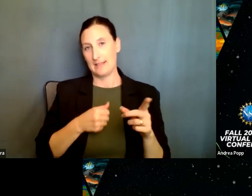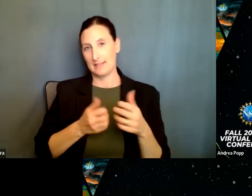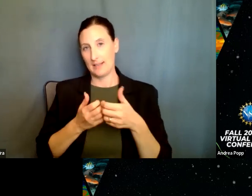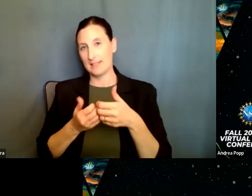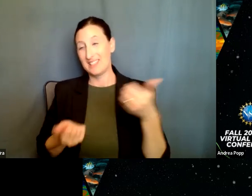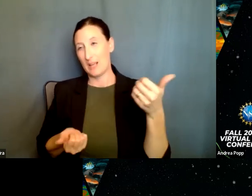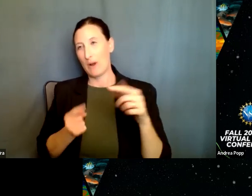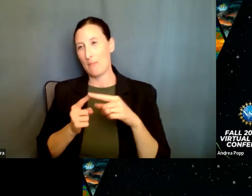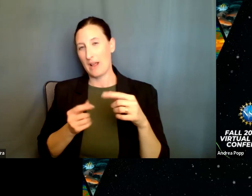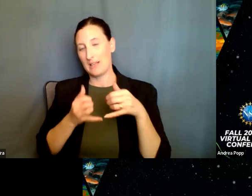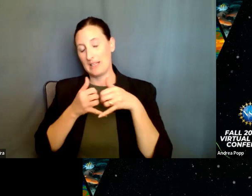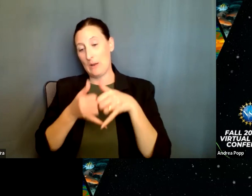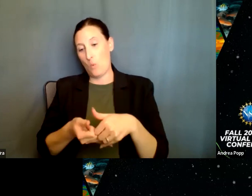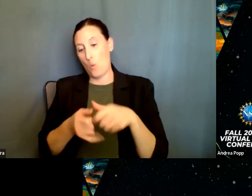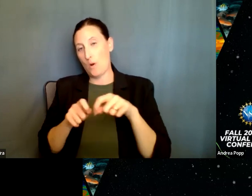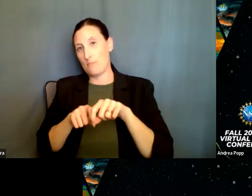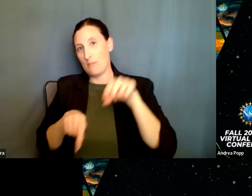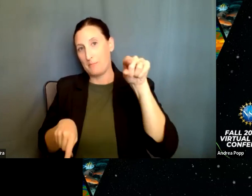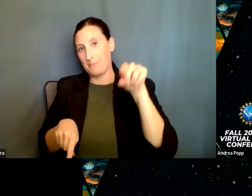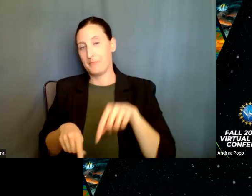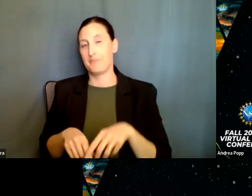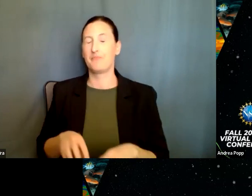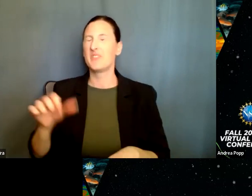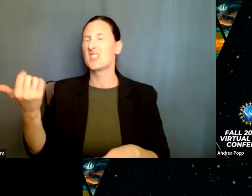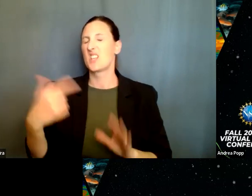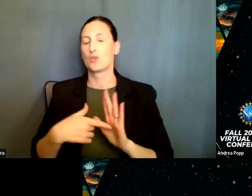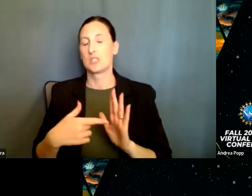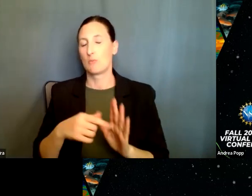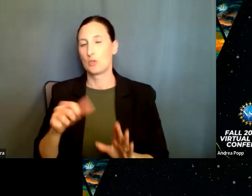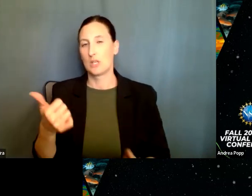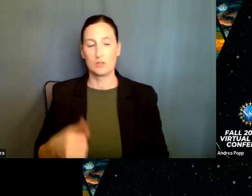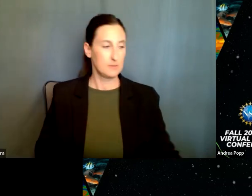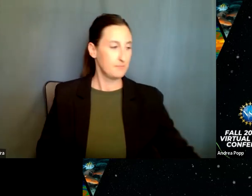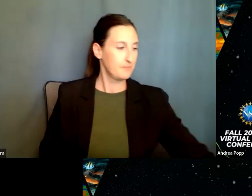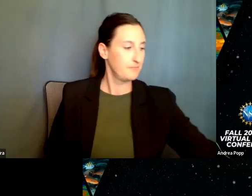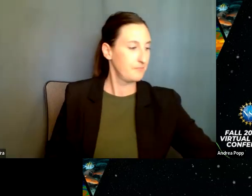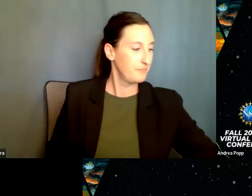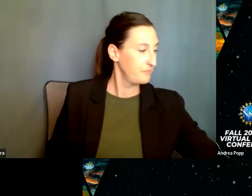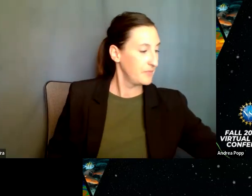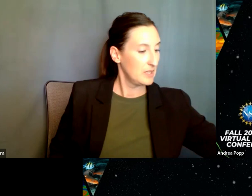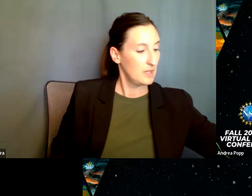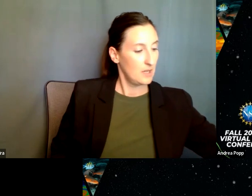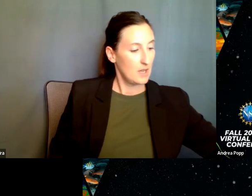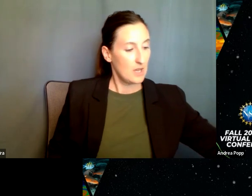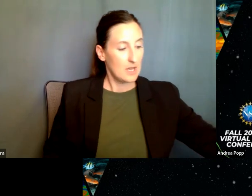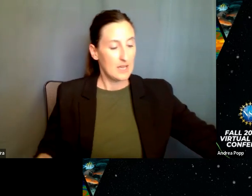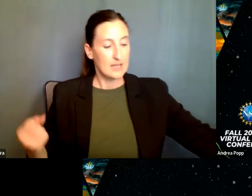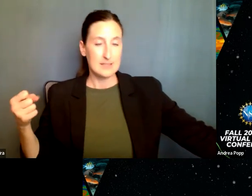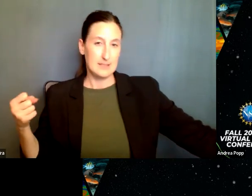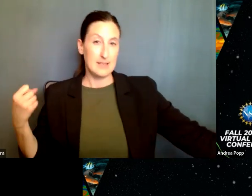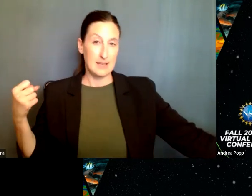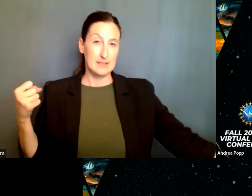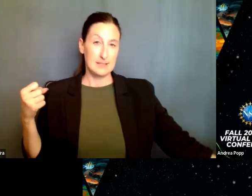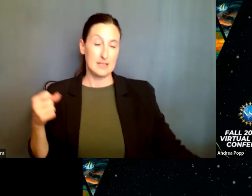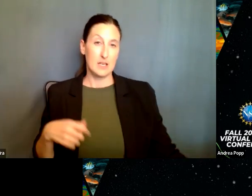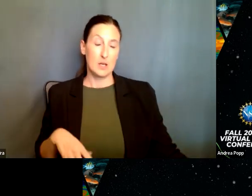that's one example. Um, there are others as well. And, and yes, uh, I, as I mentioned, for instance, if